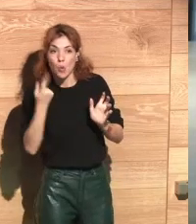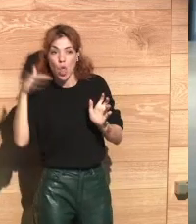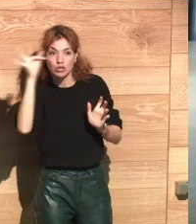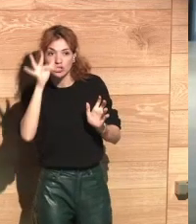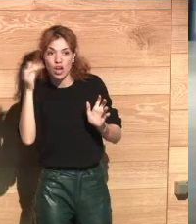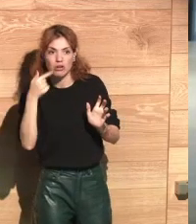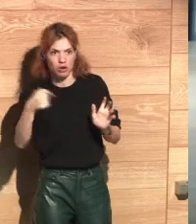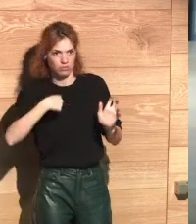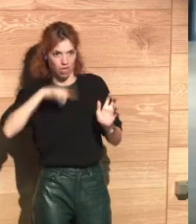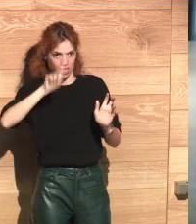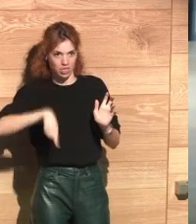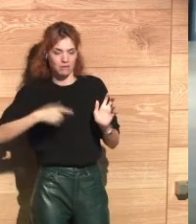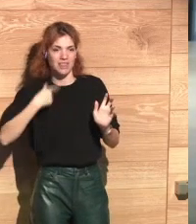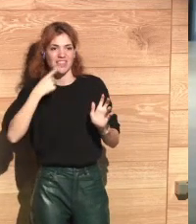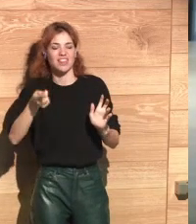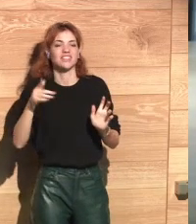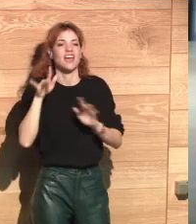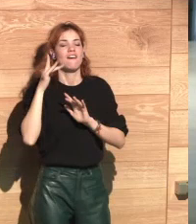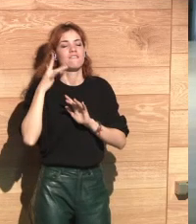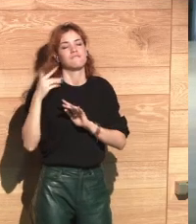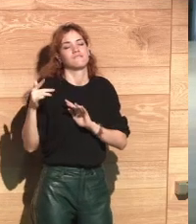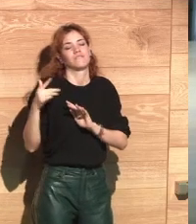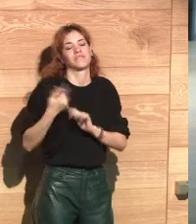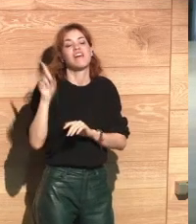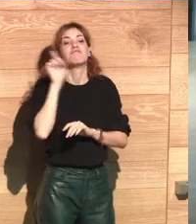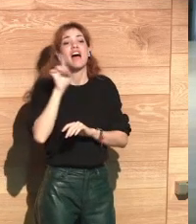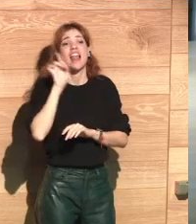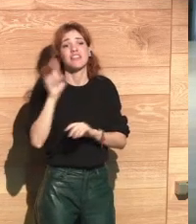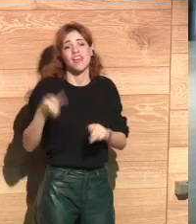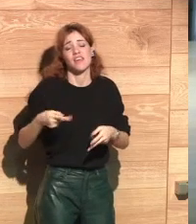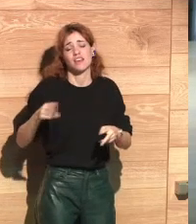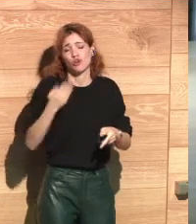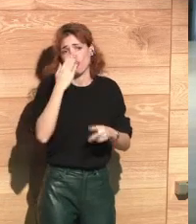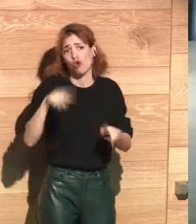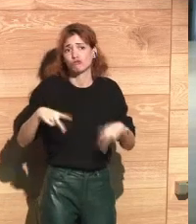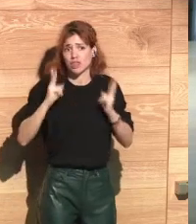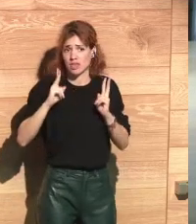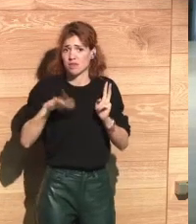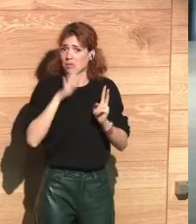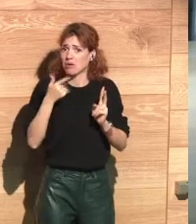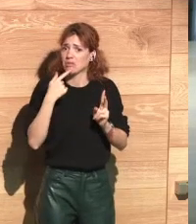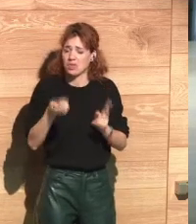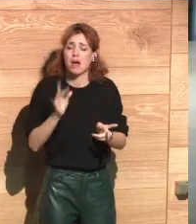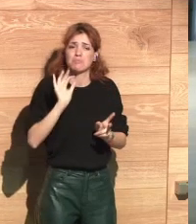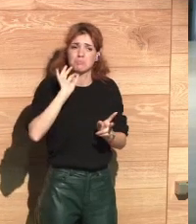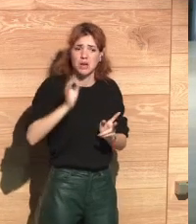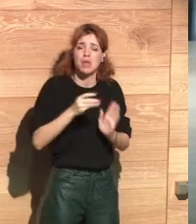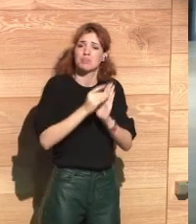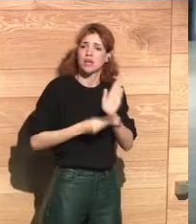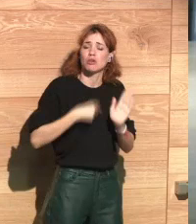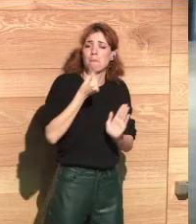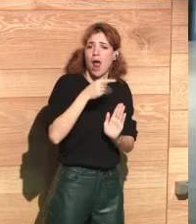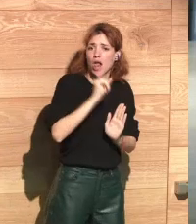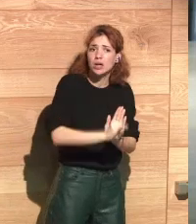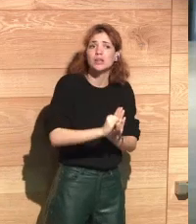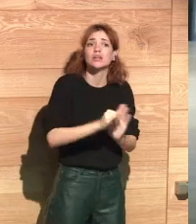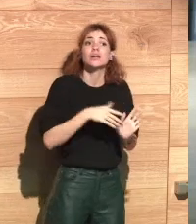But we have many experts and me as well have talked about